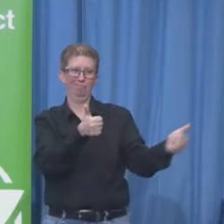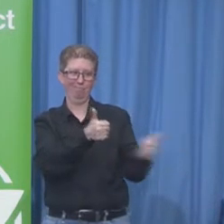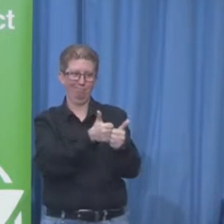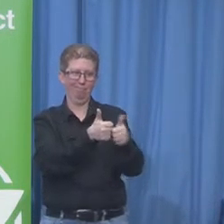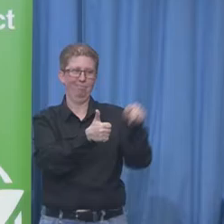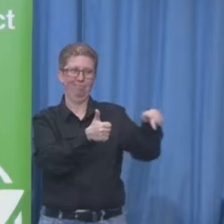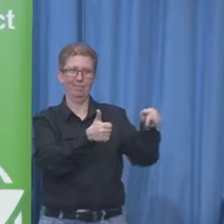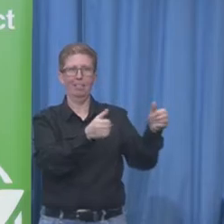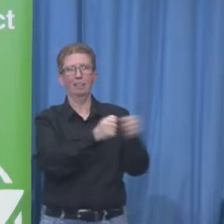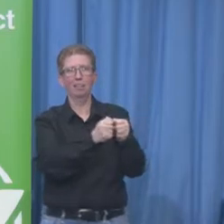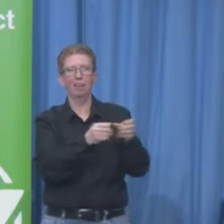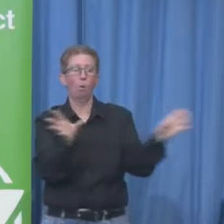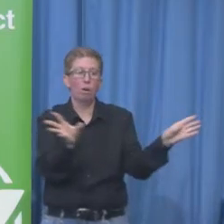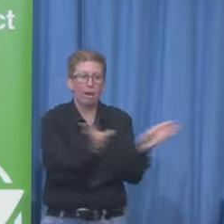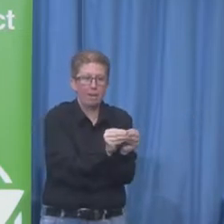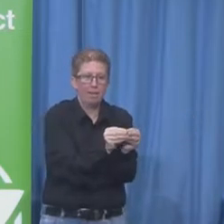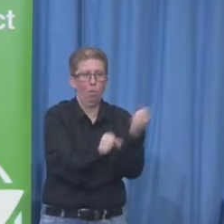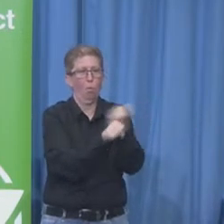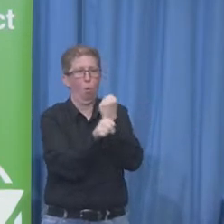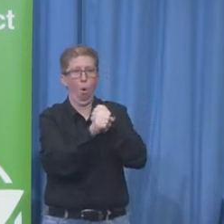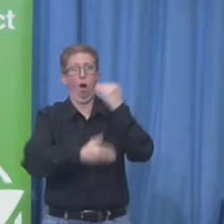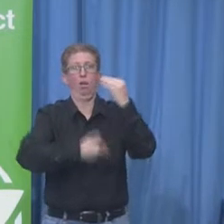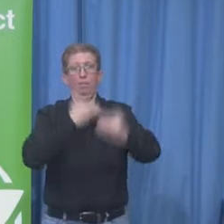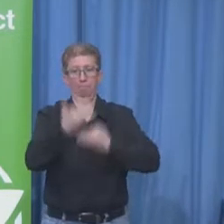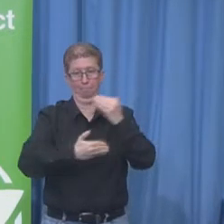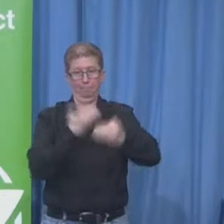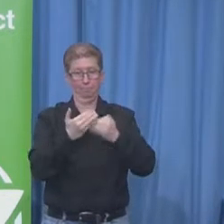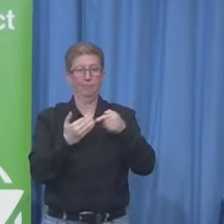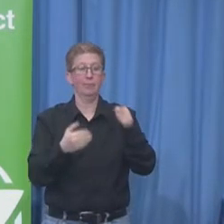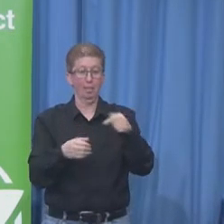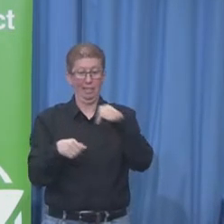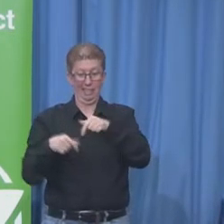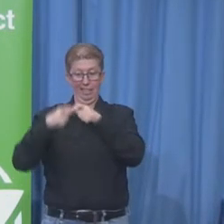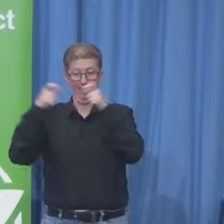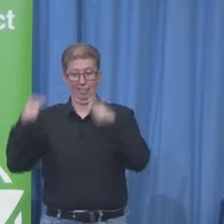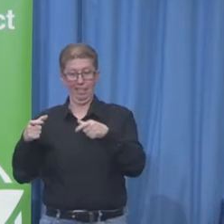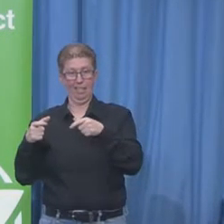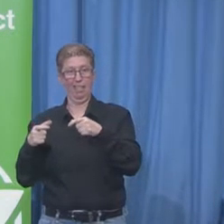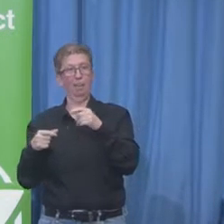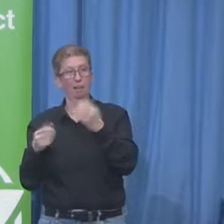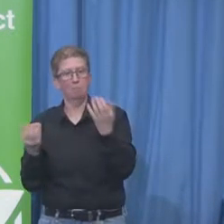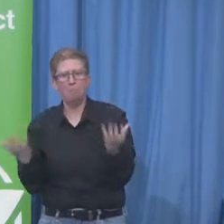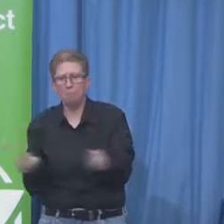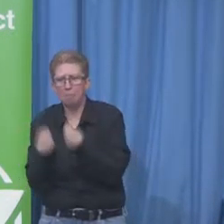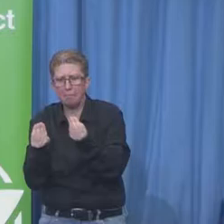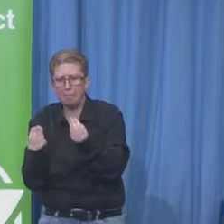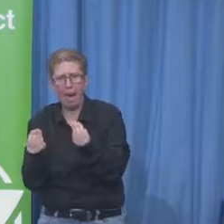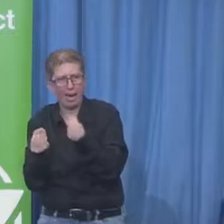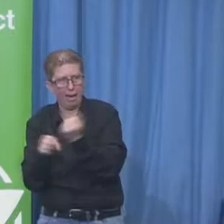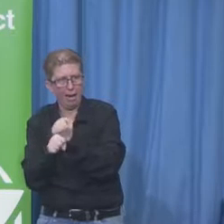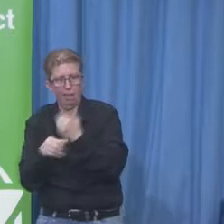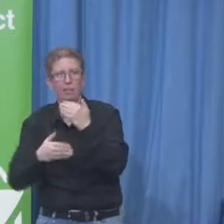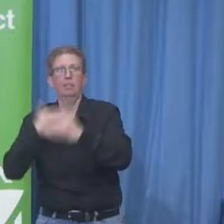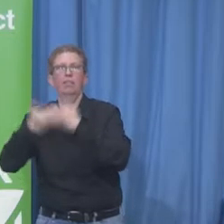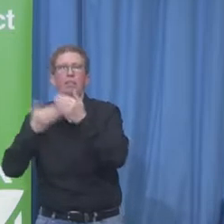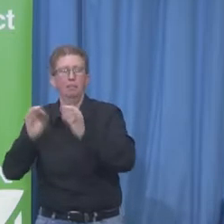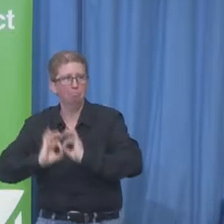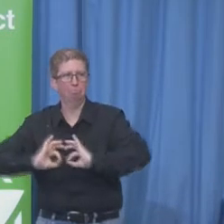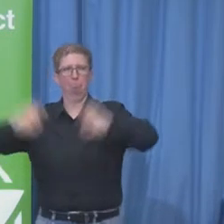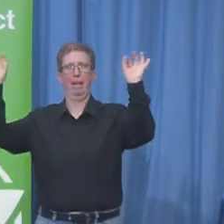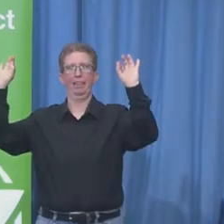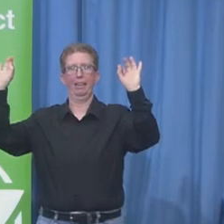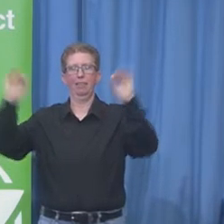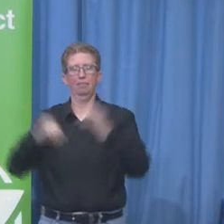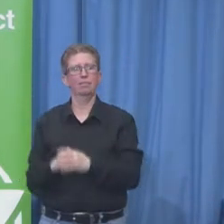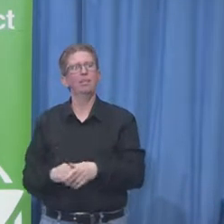Why is that? People have asked me, well, why is that? Well, it's because people with disabilities spend their entire lives overcoming barriers. Their